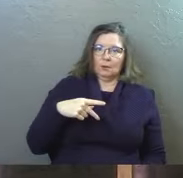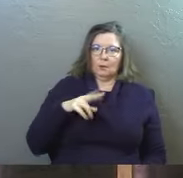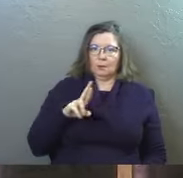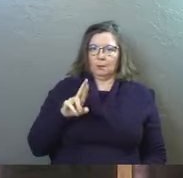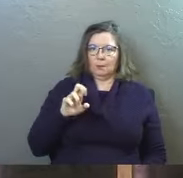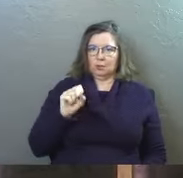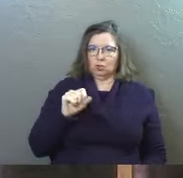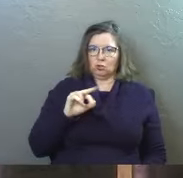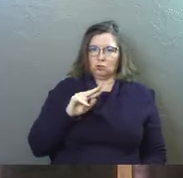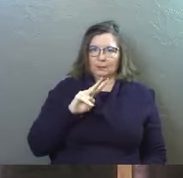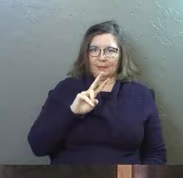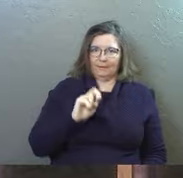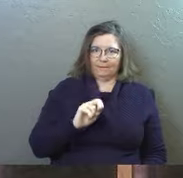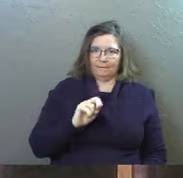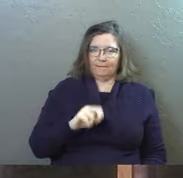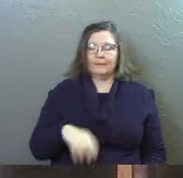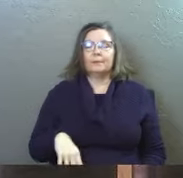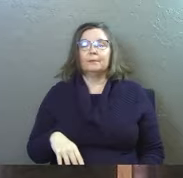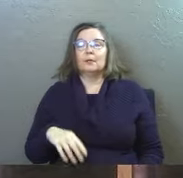Peter rolls the dice